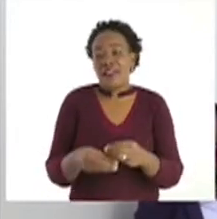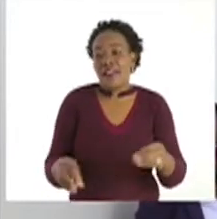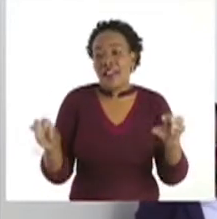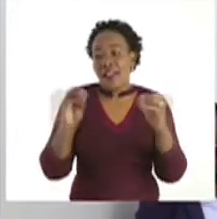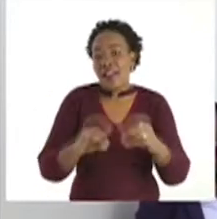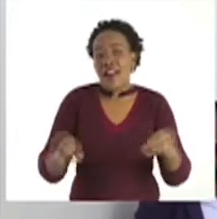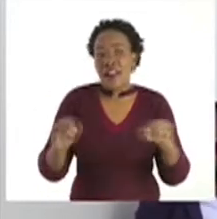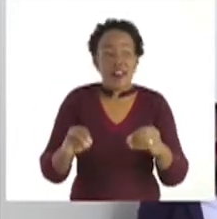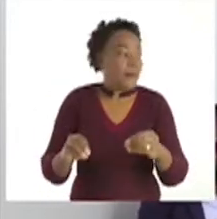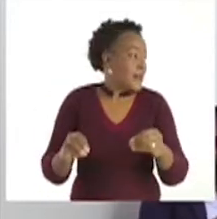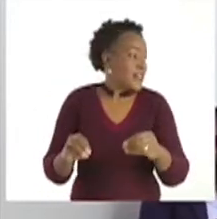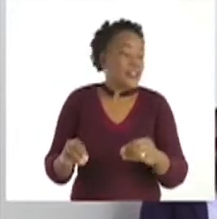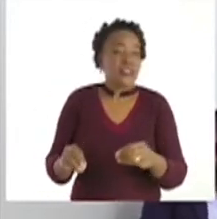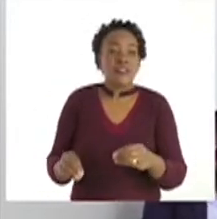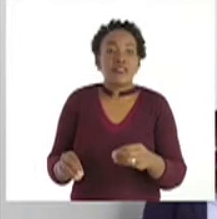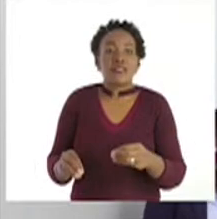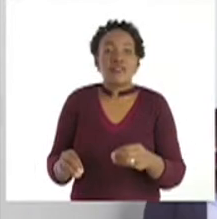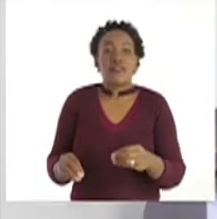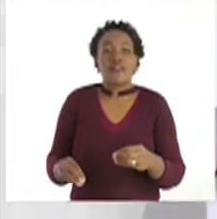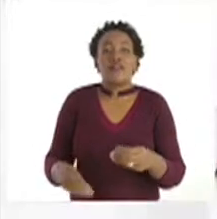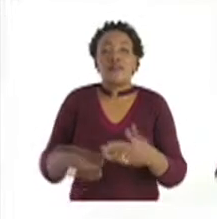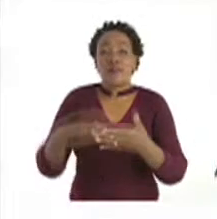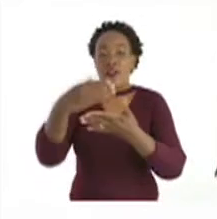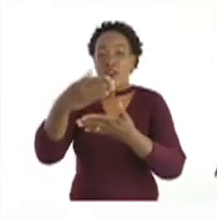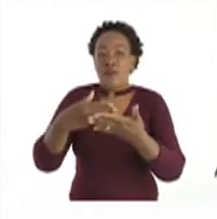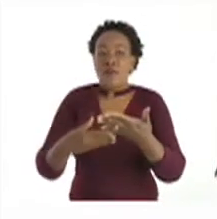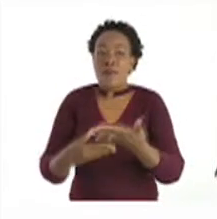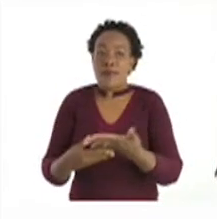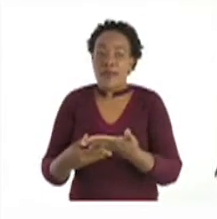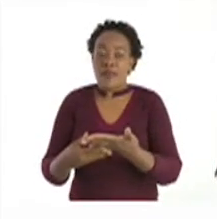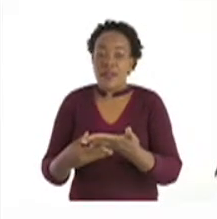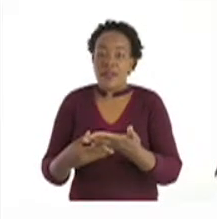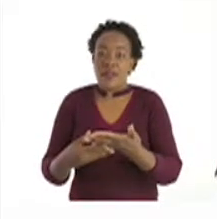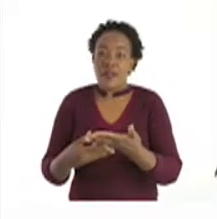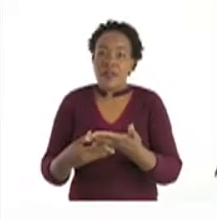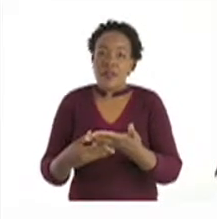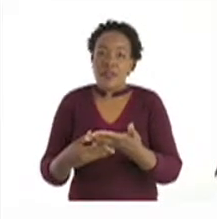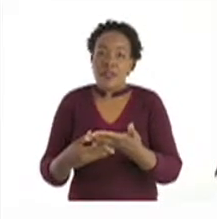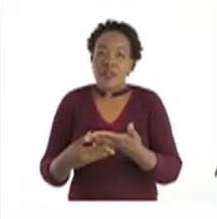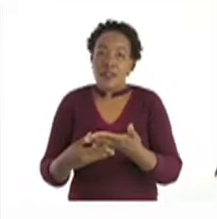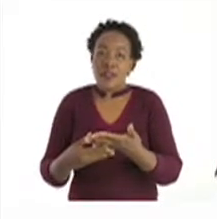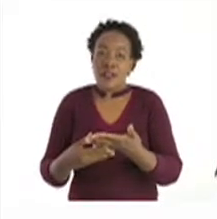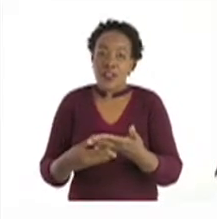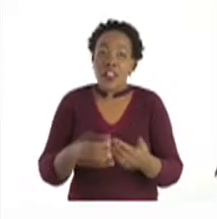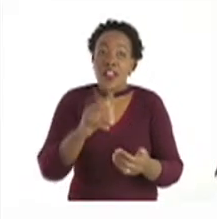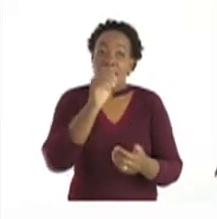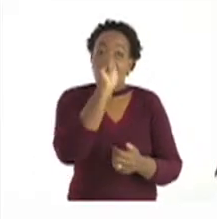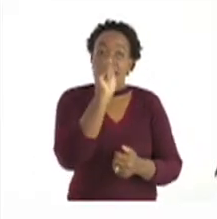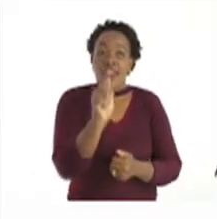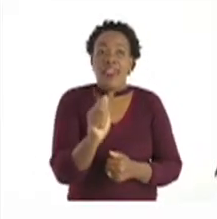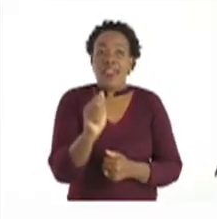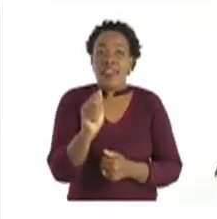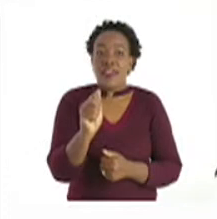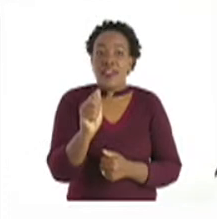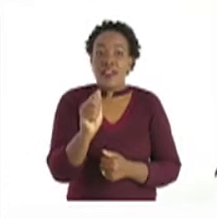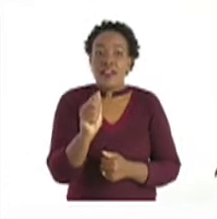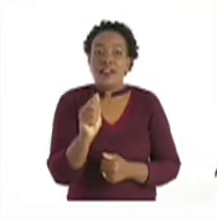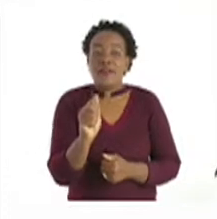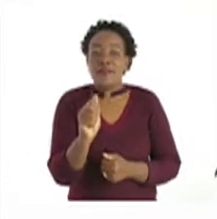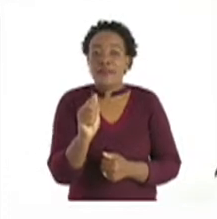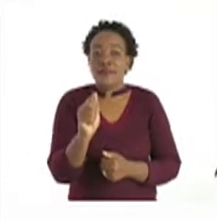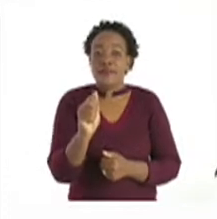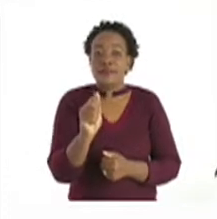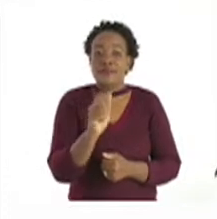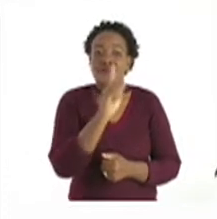from our booklet. And let's go to A. We have